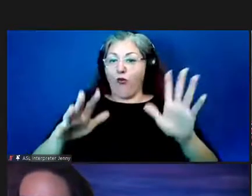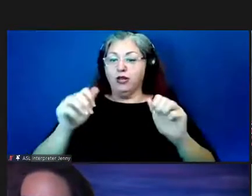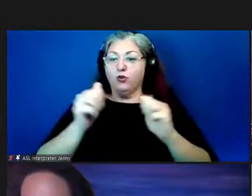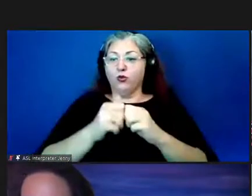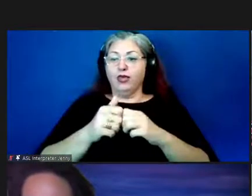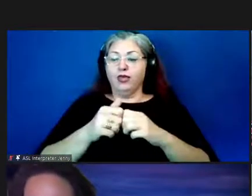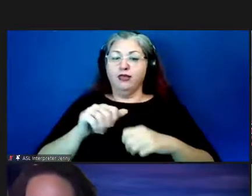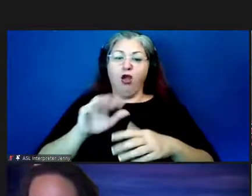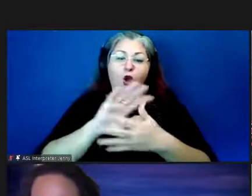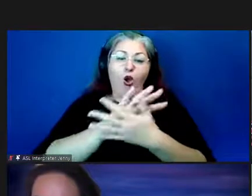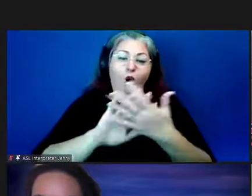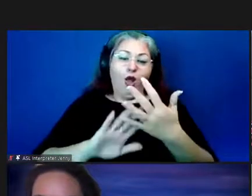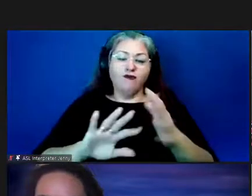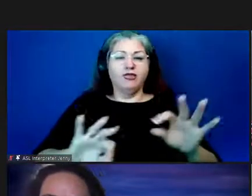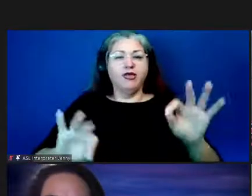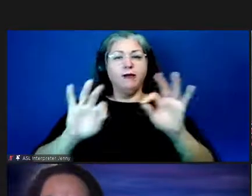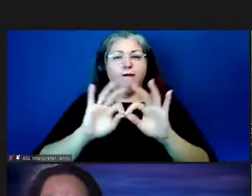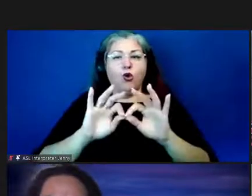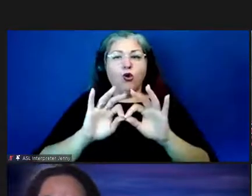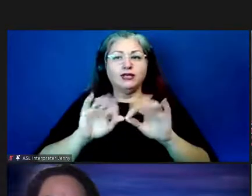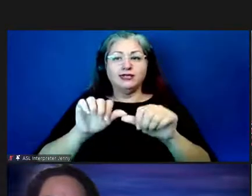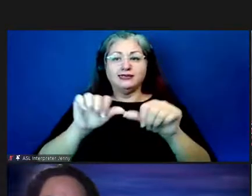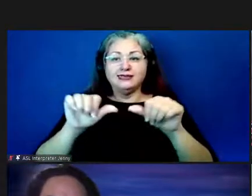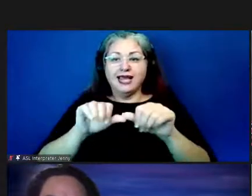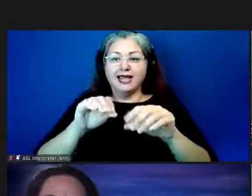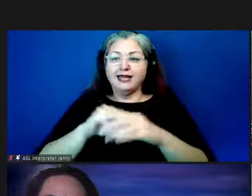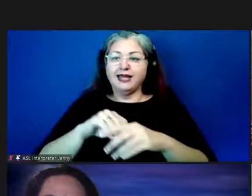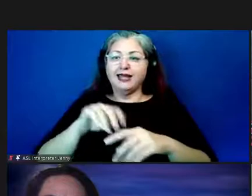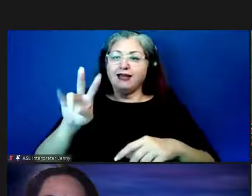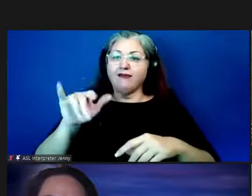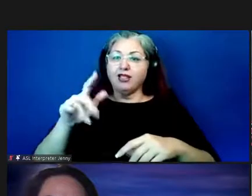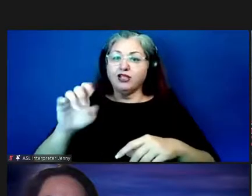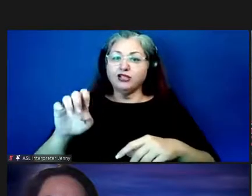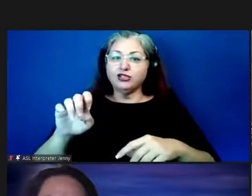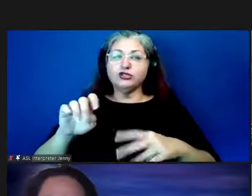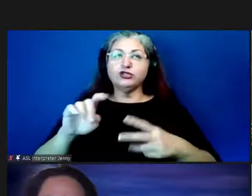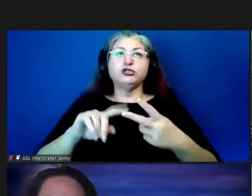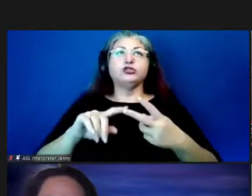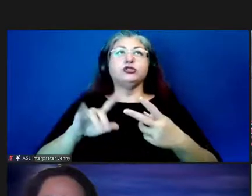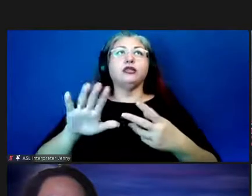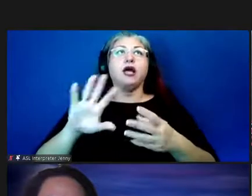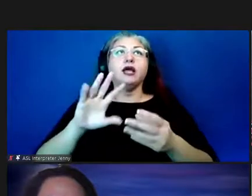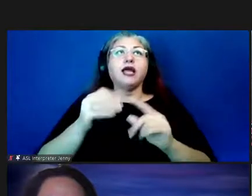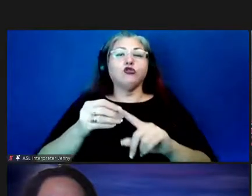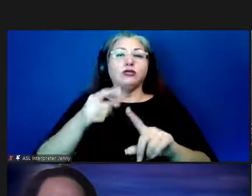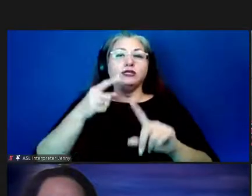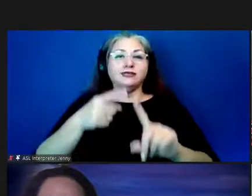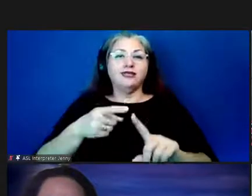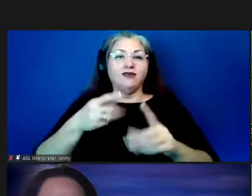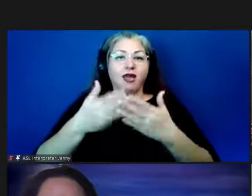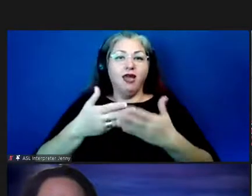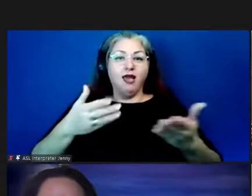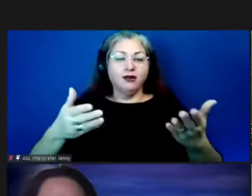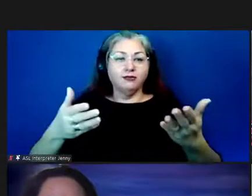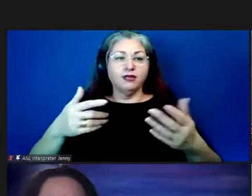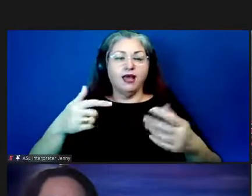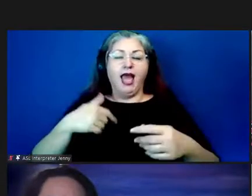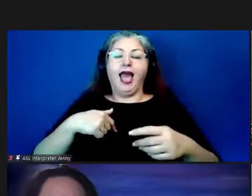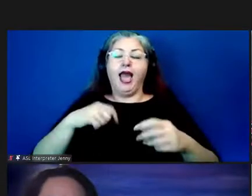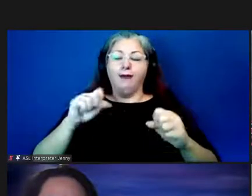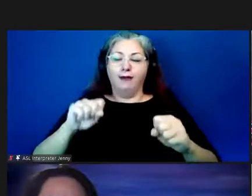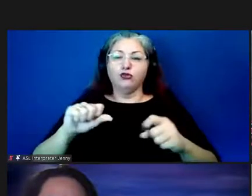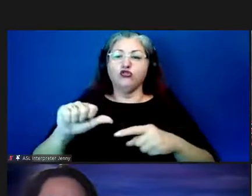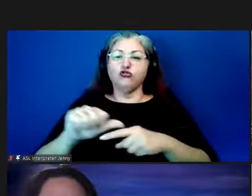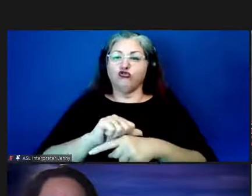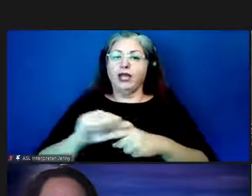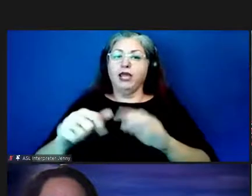all of the important sites on the villages and the the culturally specific items i could train a